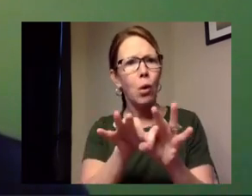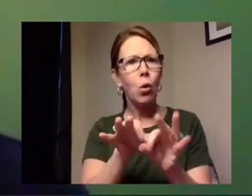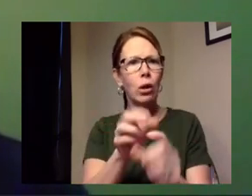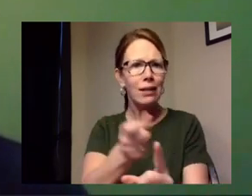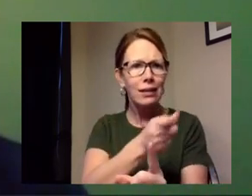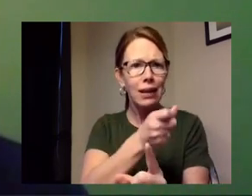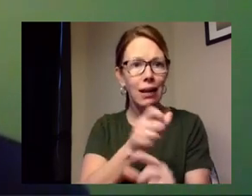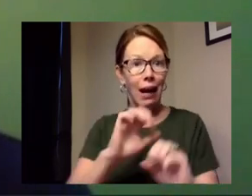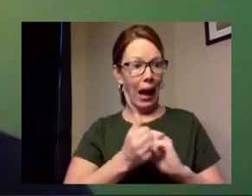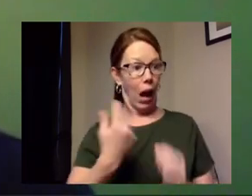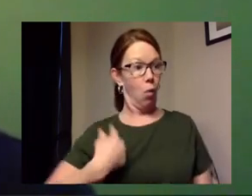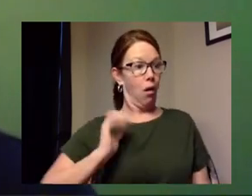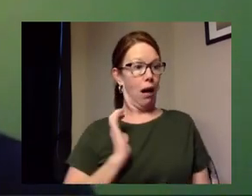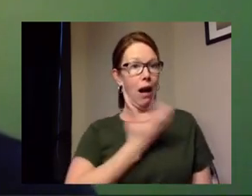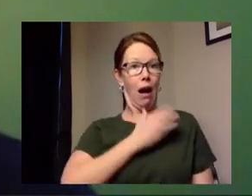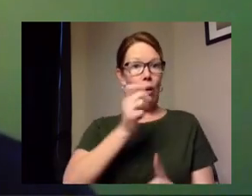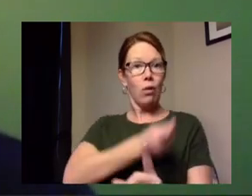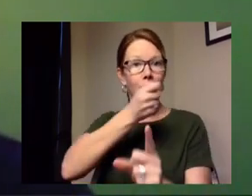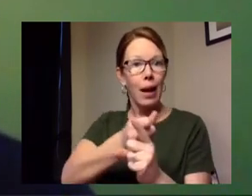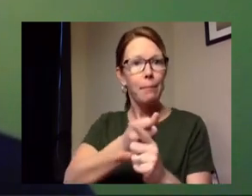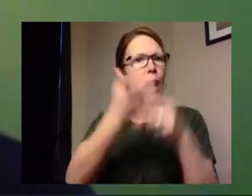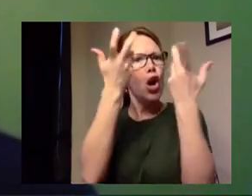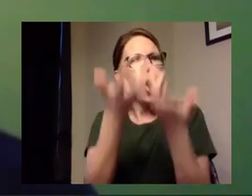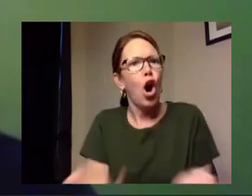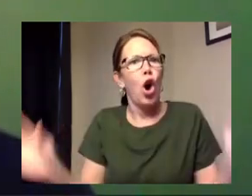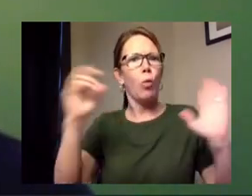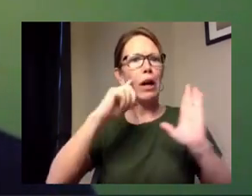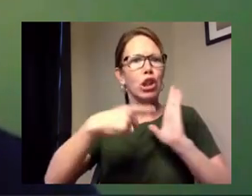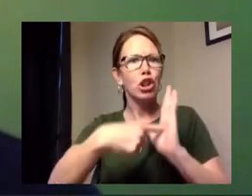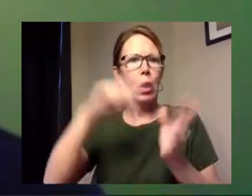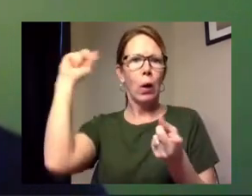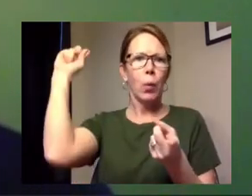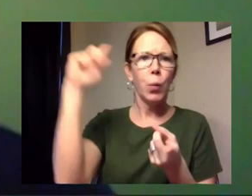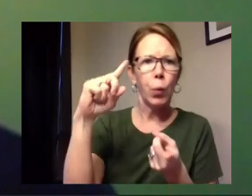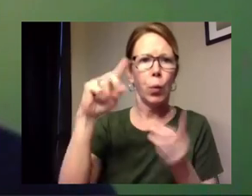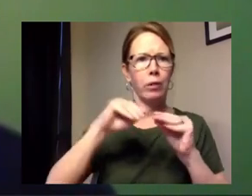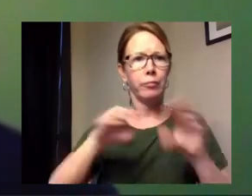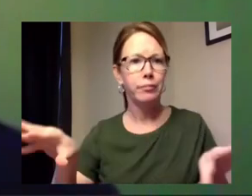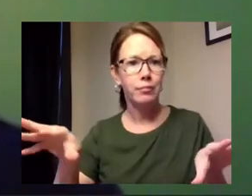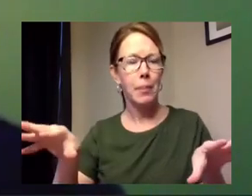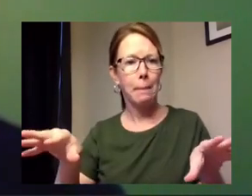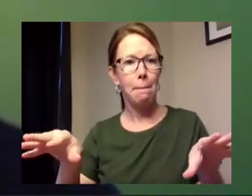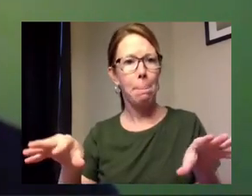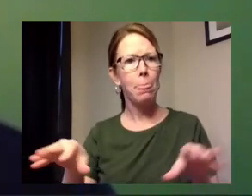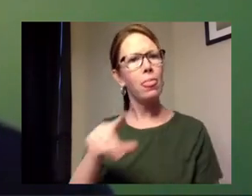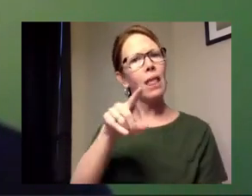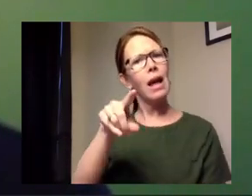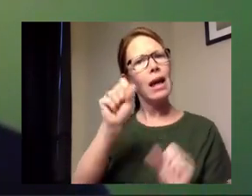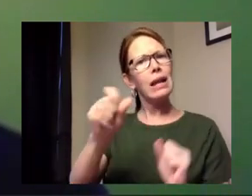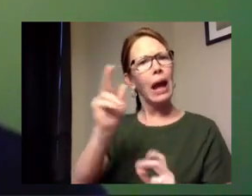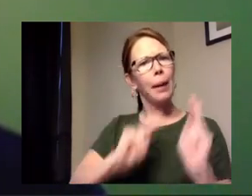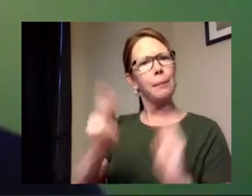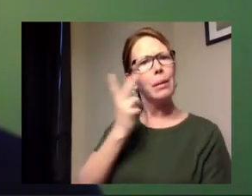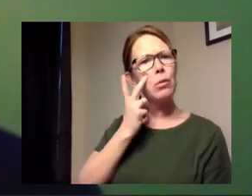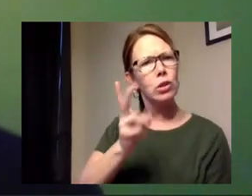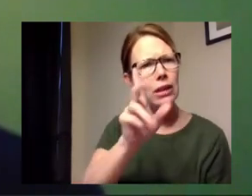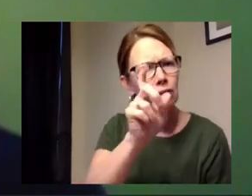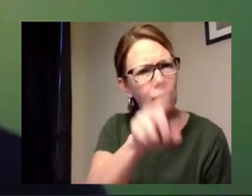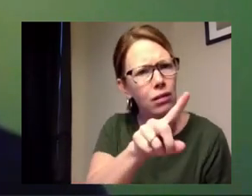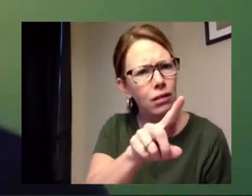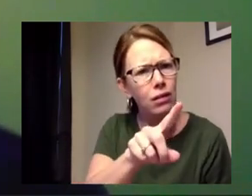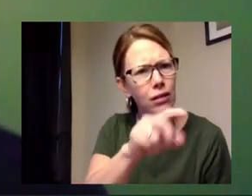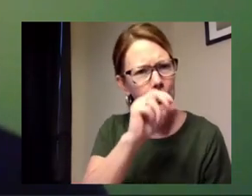already have had to flattened the curve of covet impact so sway can people see that visual now